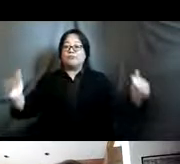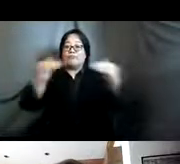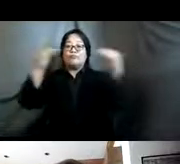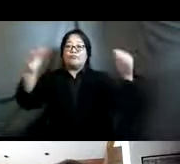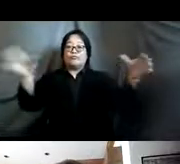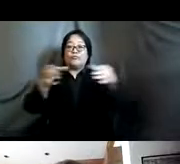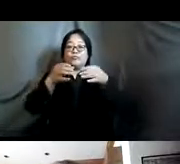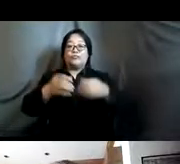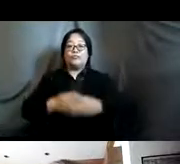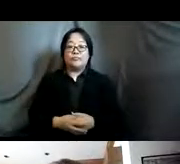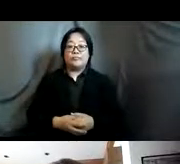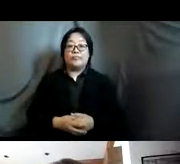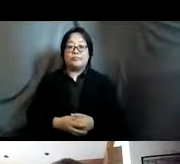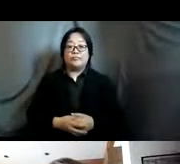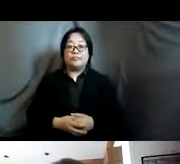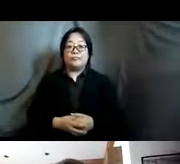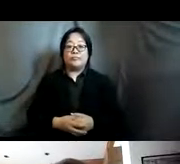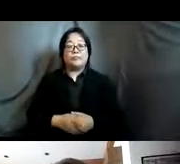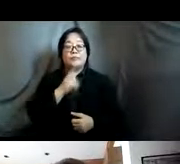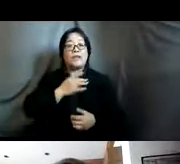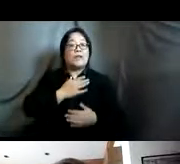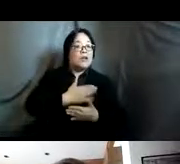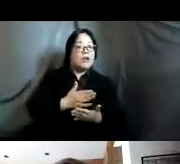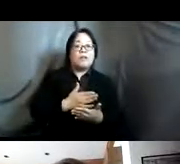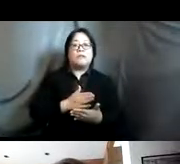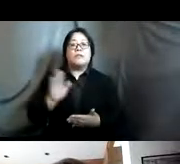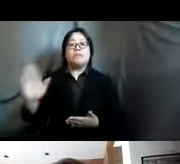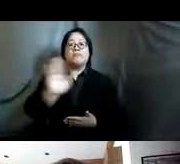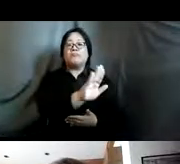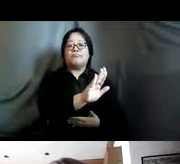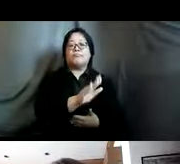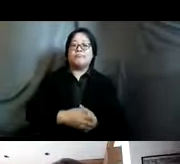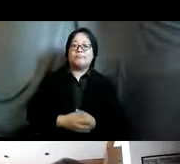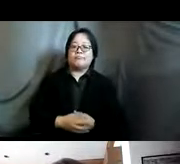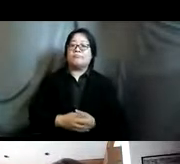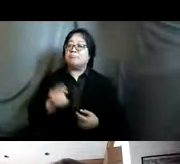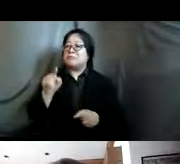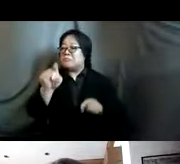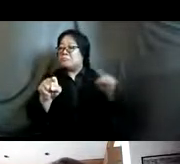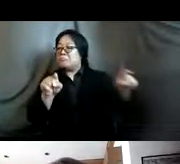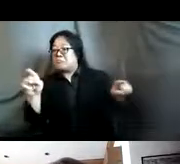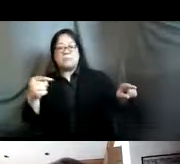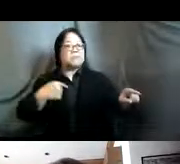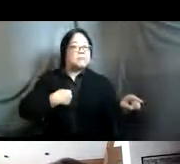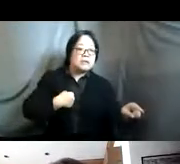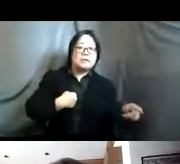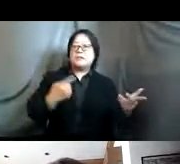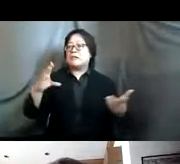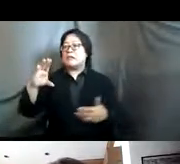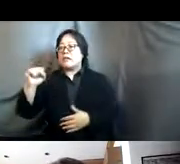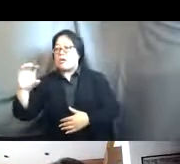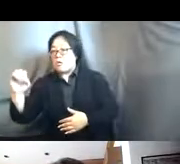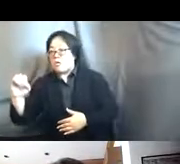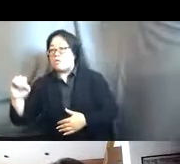commitment makers could be anybody anybody could be a commitment makers it could be you me civil society organizations